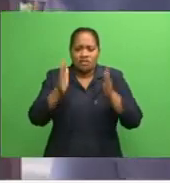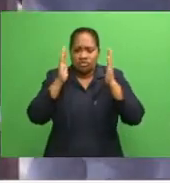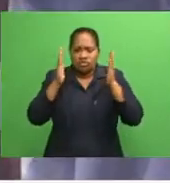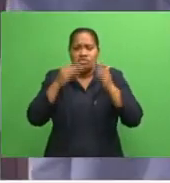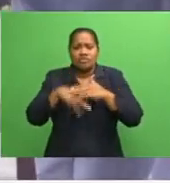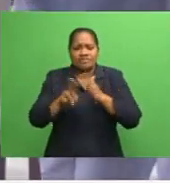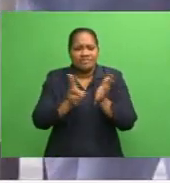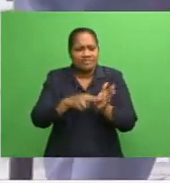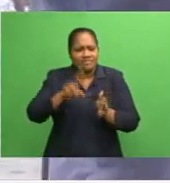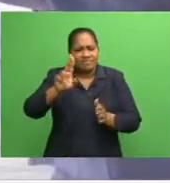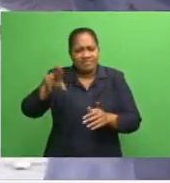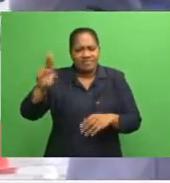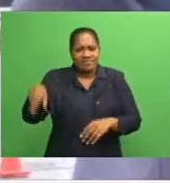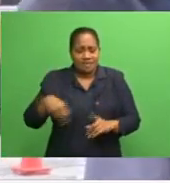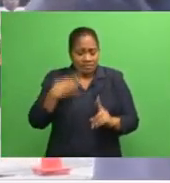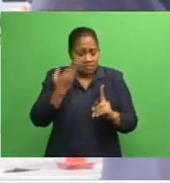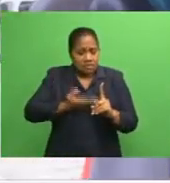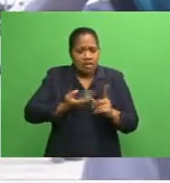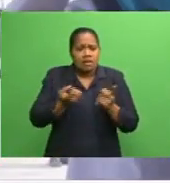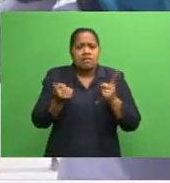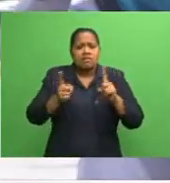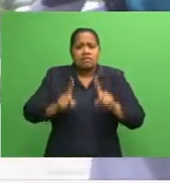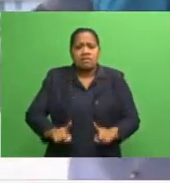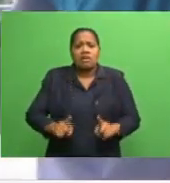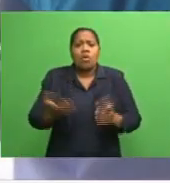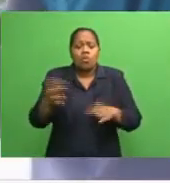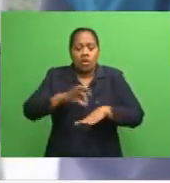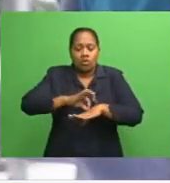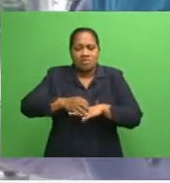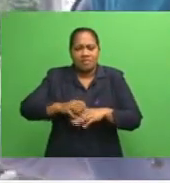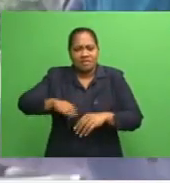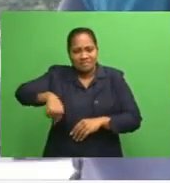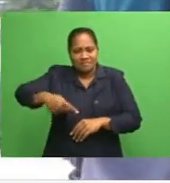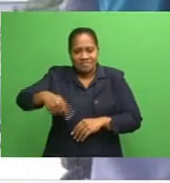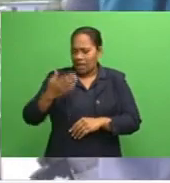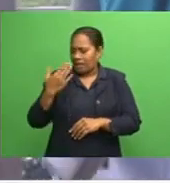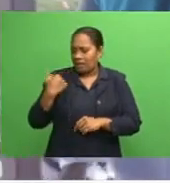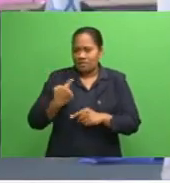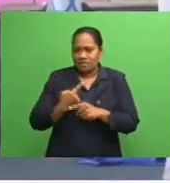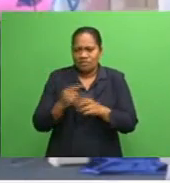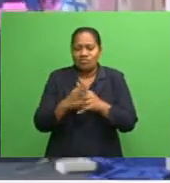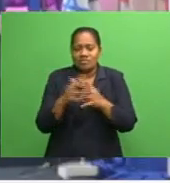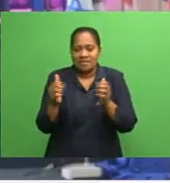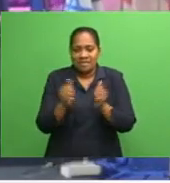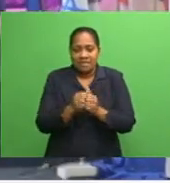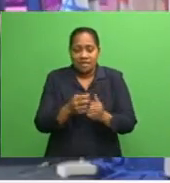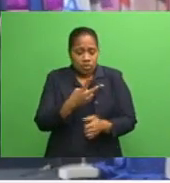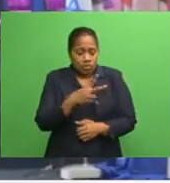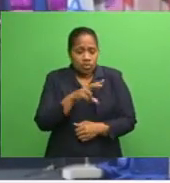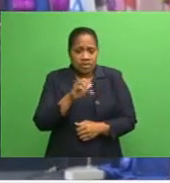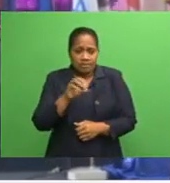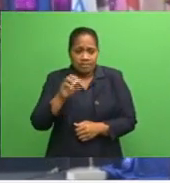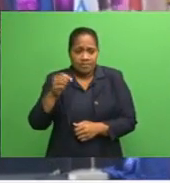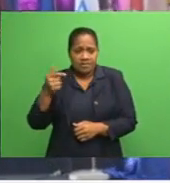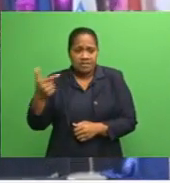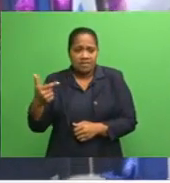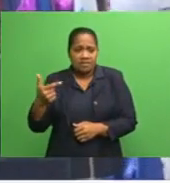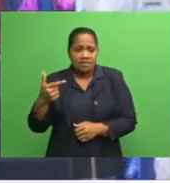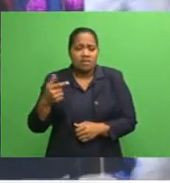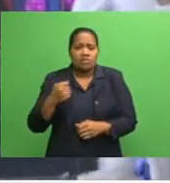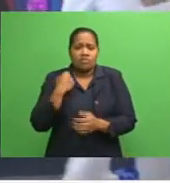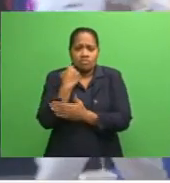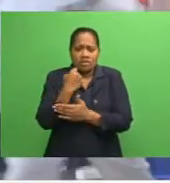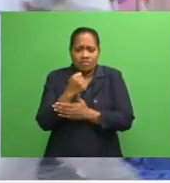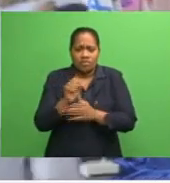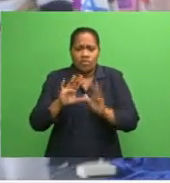Yale Alatambua passed away at the CWM Hospital last weekend. The 2007 Rugby World Cup prop made his debut